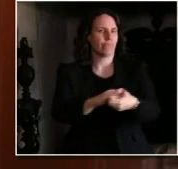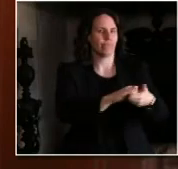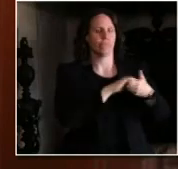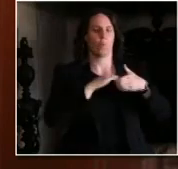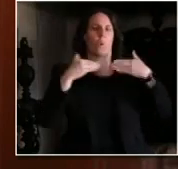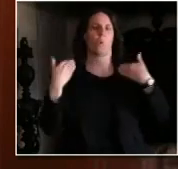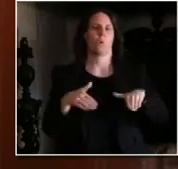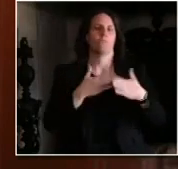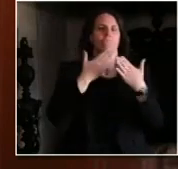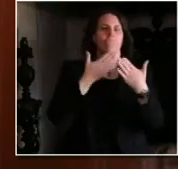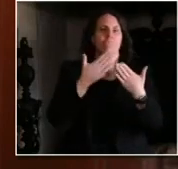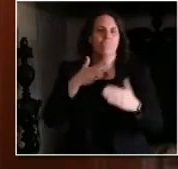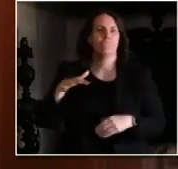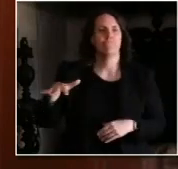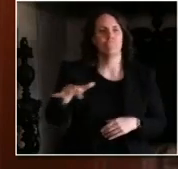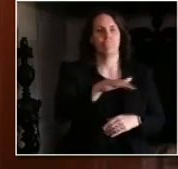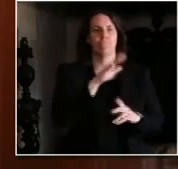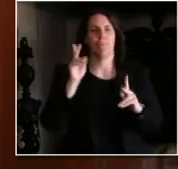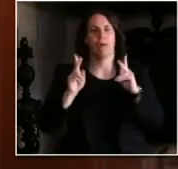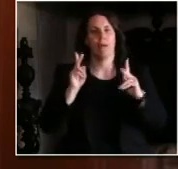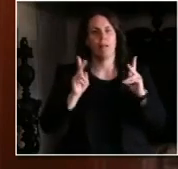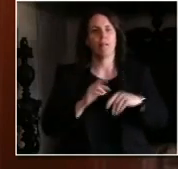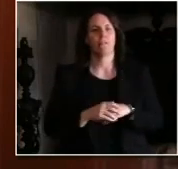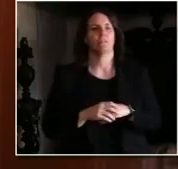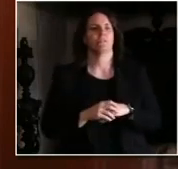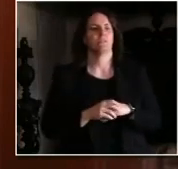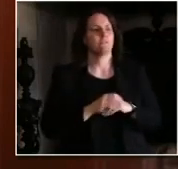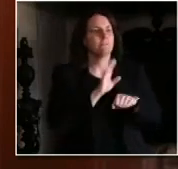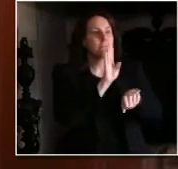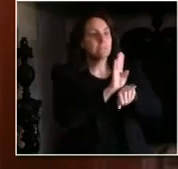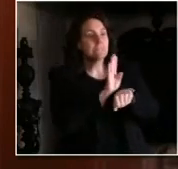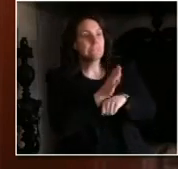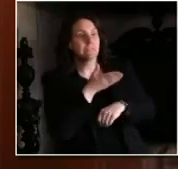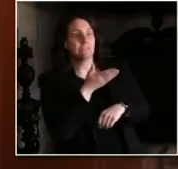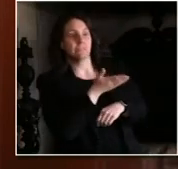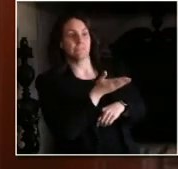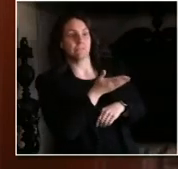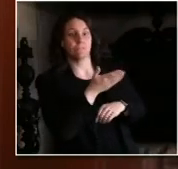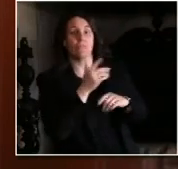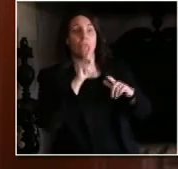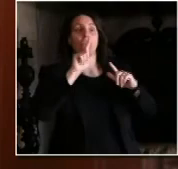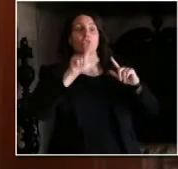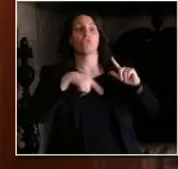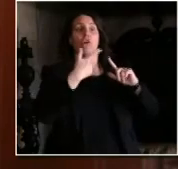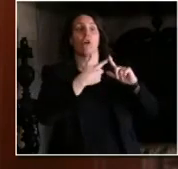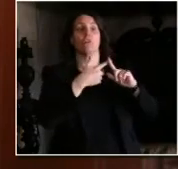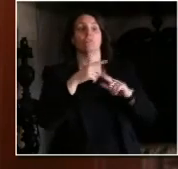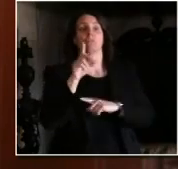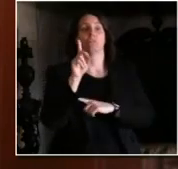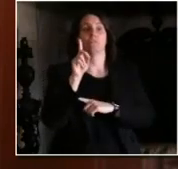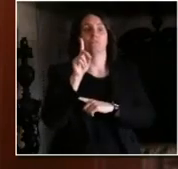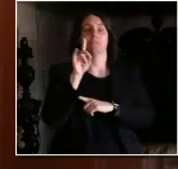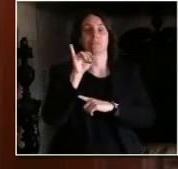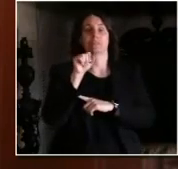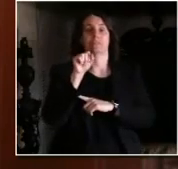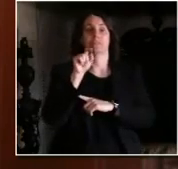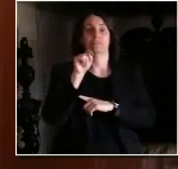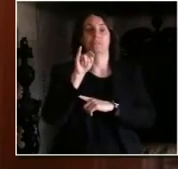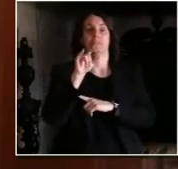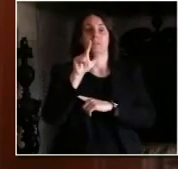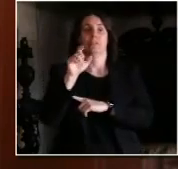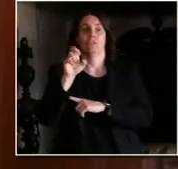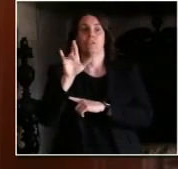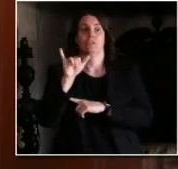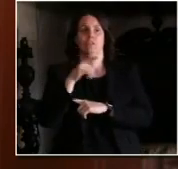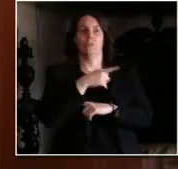Crosse's Distillery that started making hand sanitizer last month and is partnering with the Badger State Sheriff's